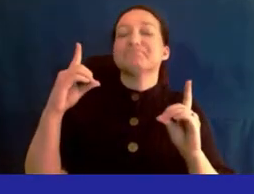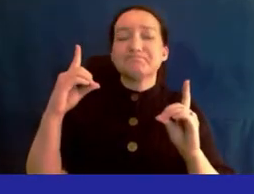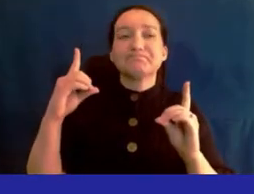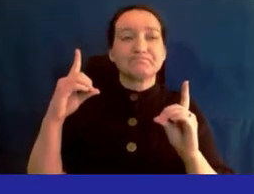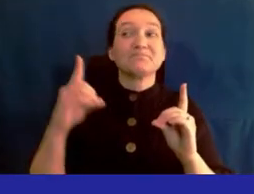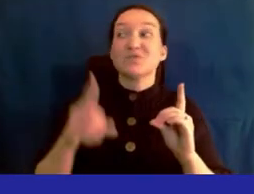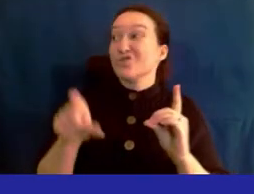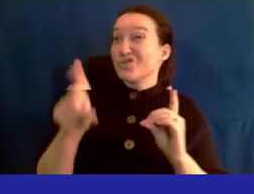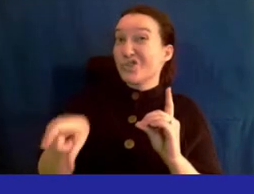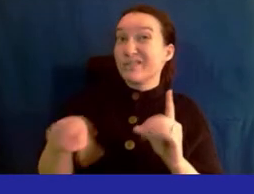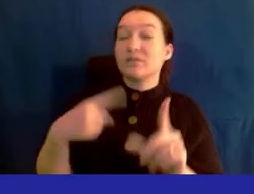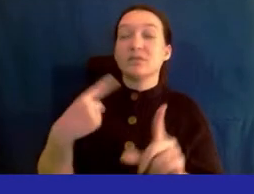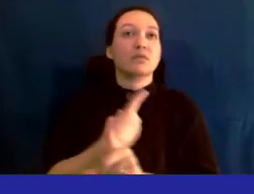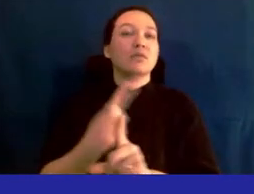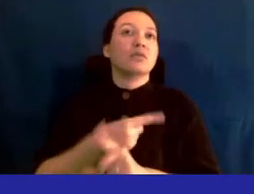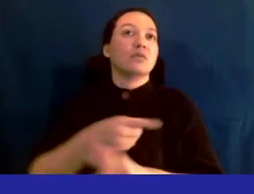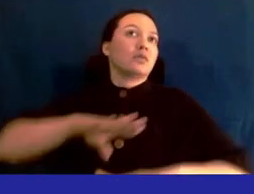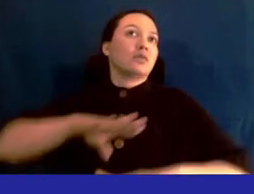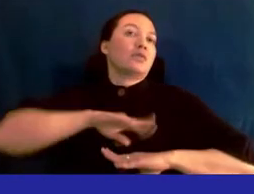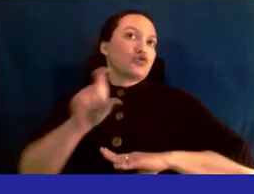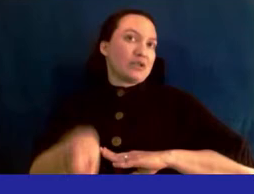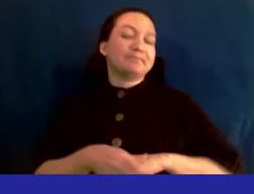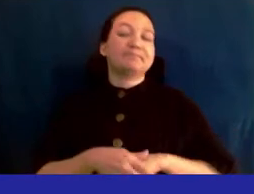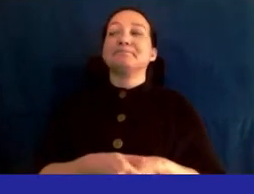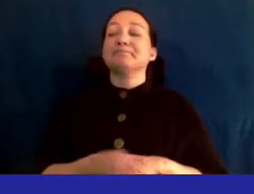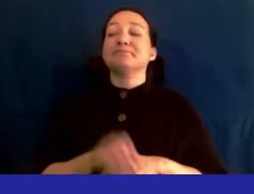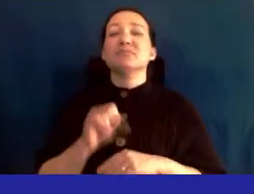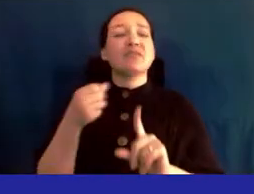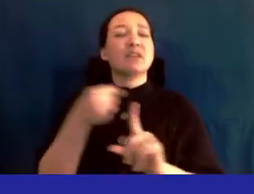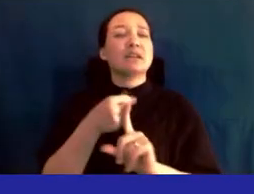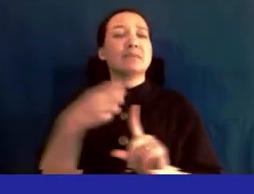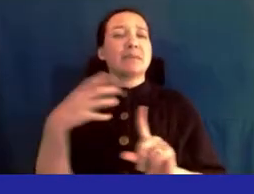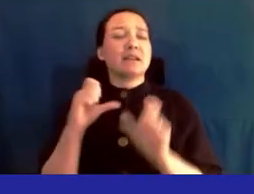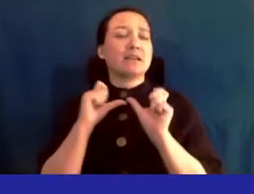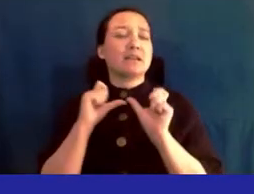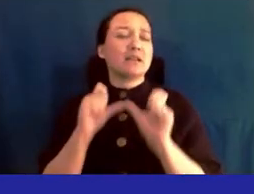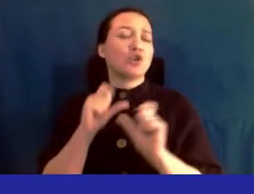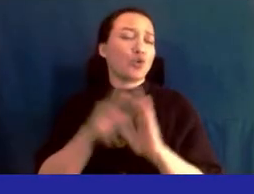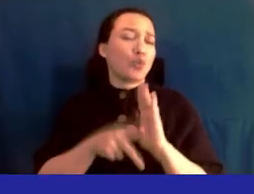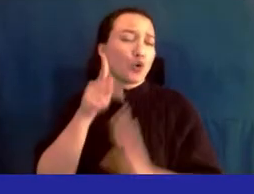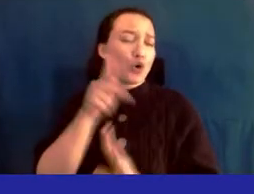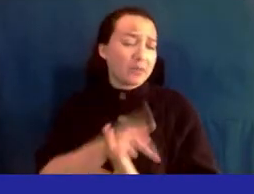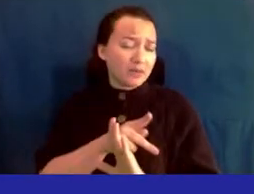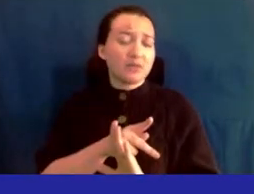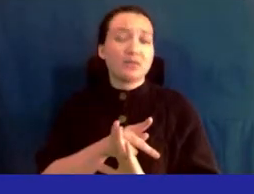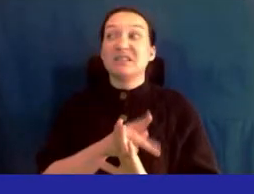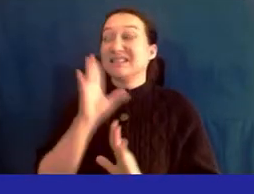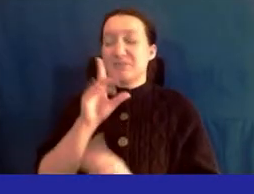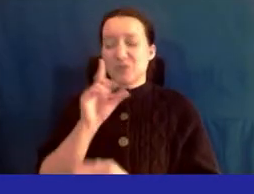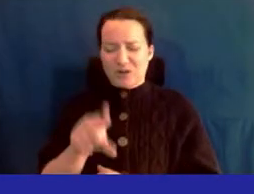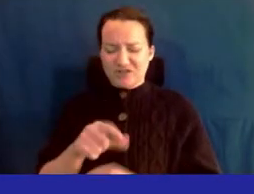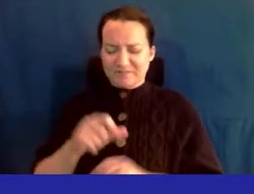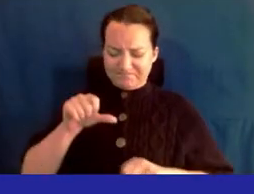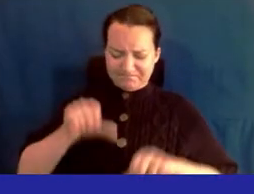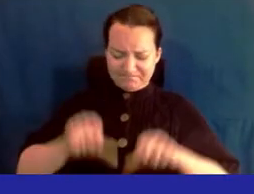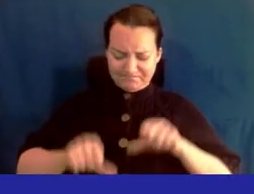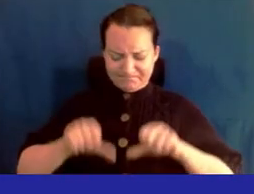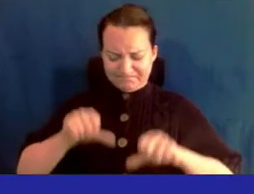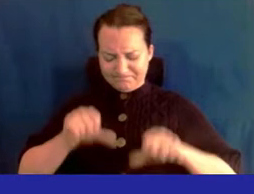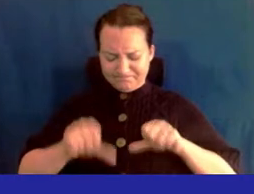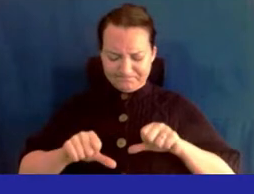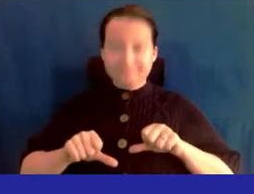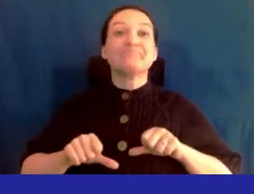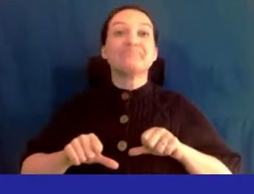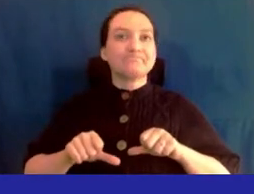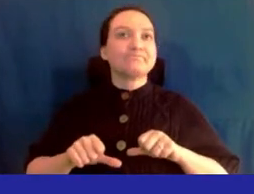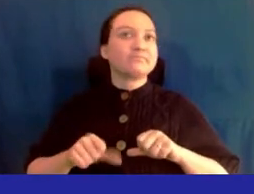they not only deserve but are entitled to if you are expanding or continuing these programs and the question your the answer to this question this